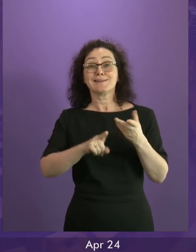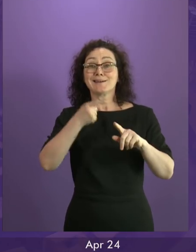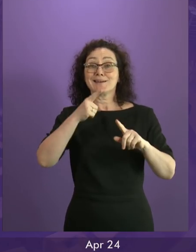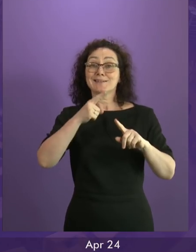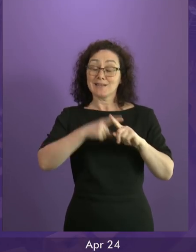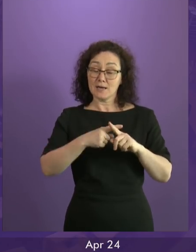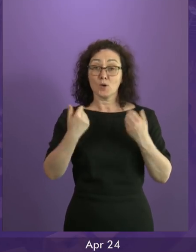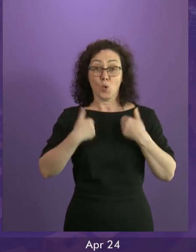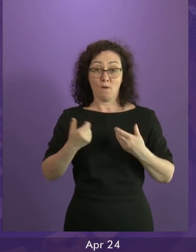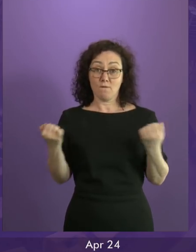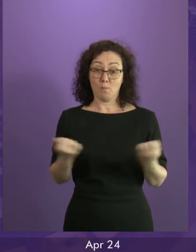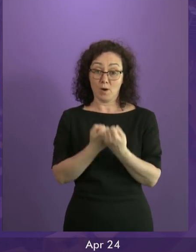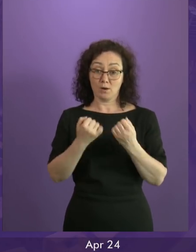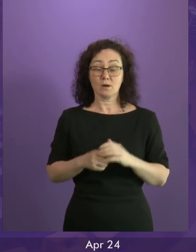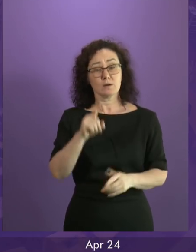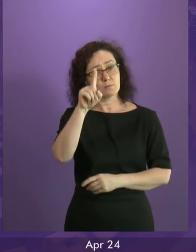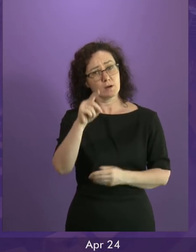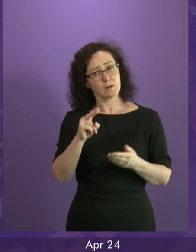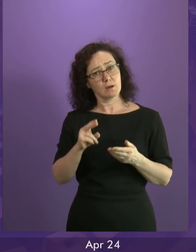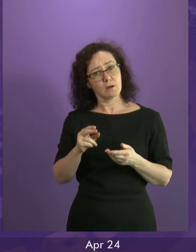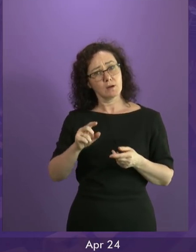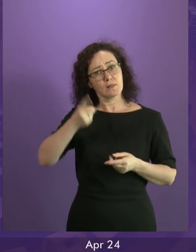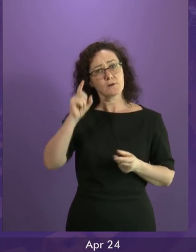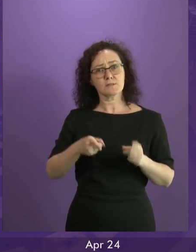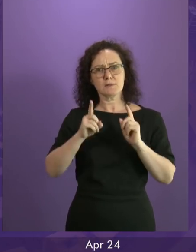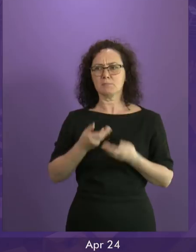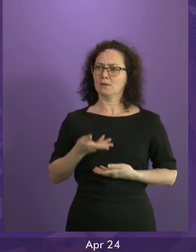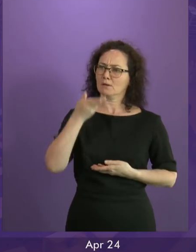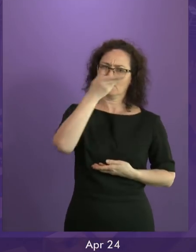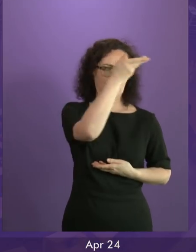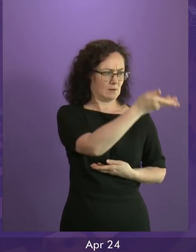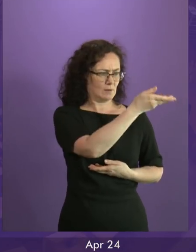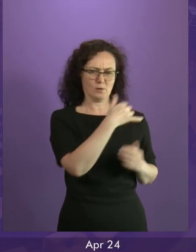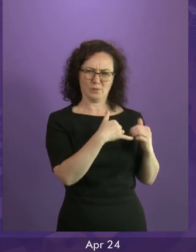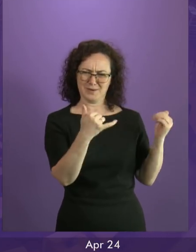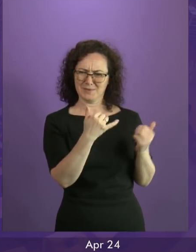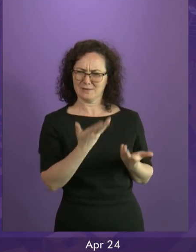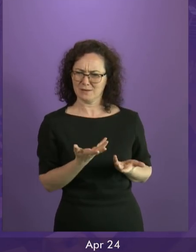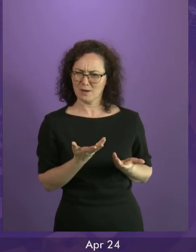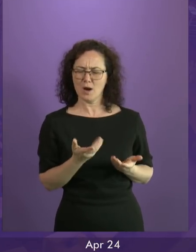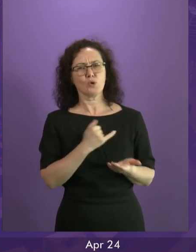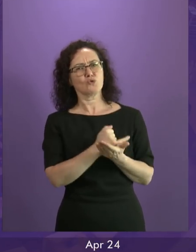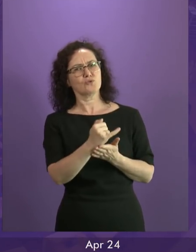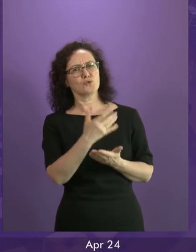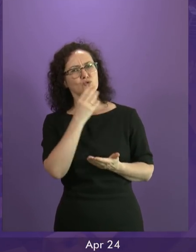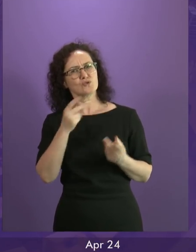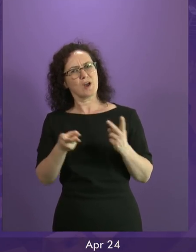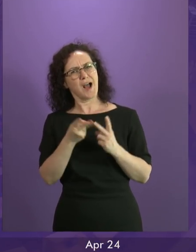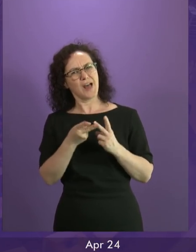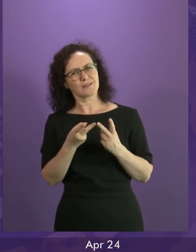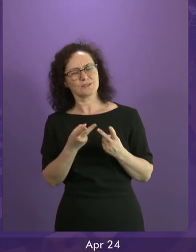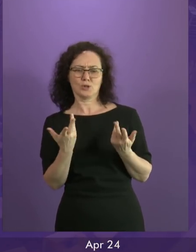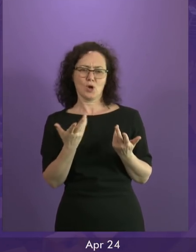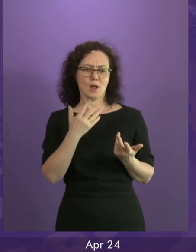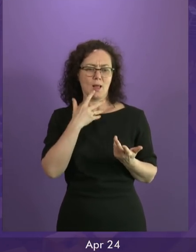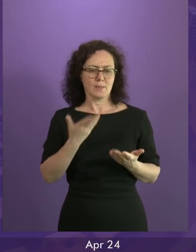First Minister has handed some powers back and refused to use others to tackle poverty and inequality.